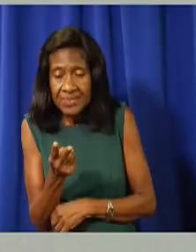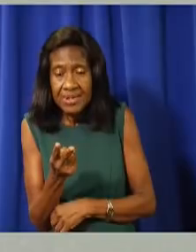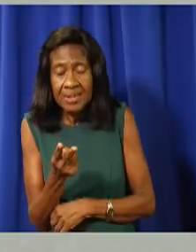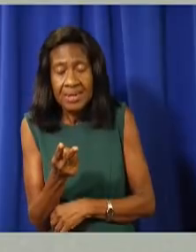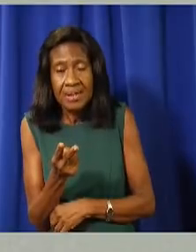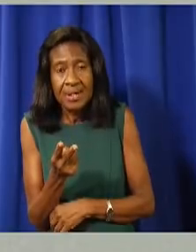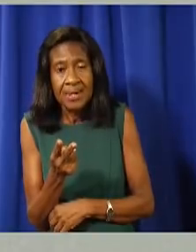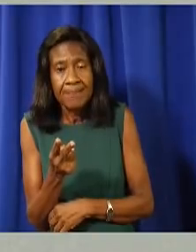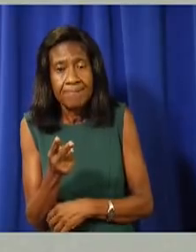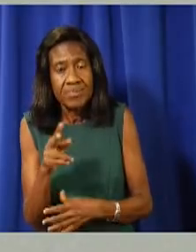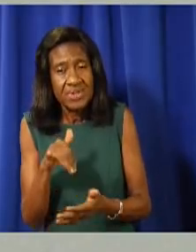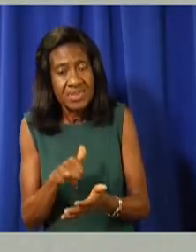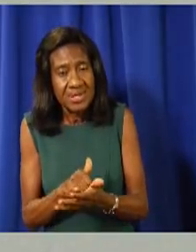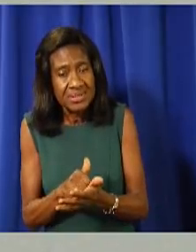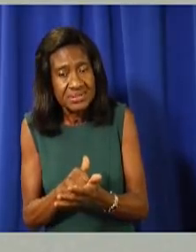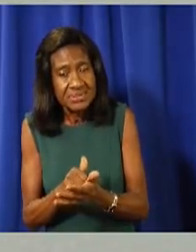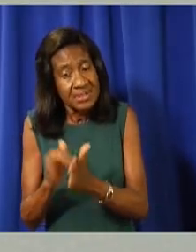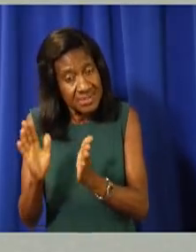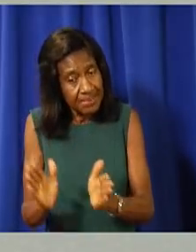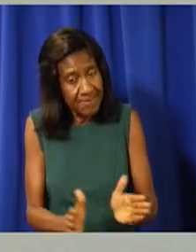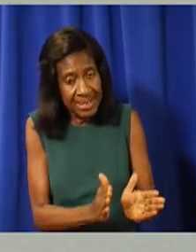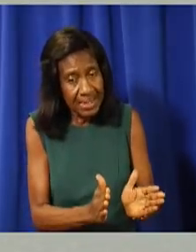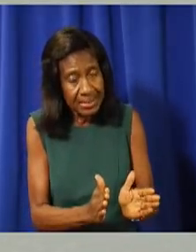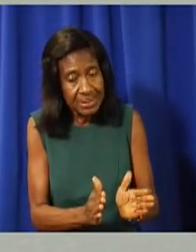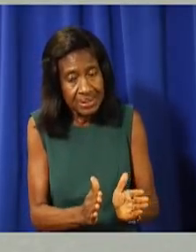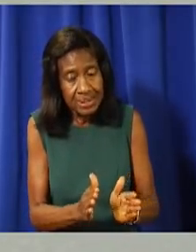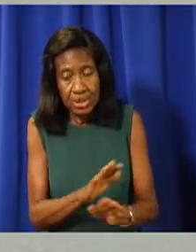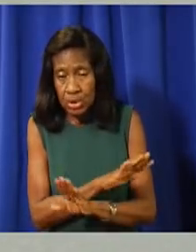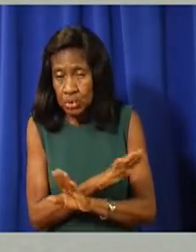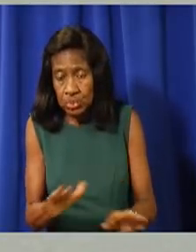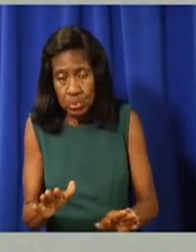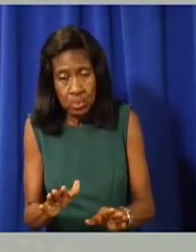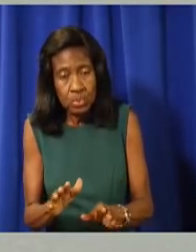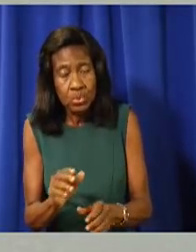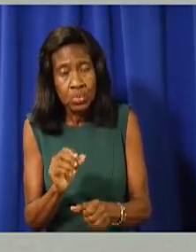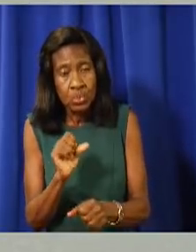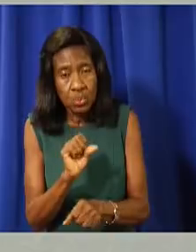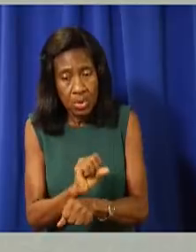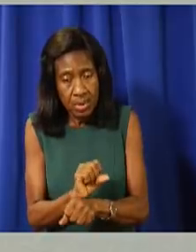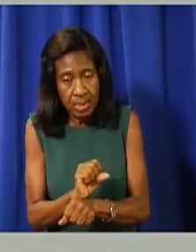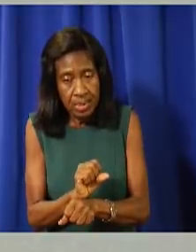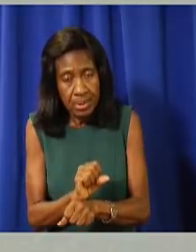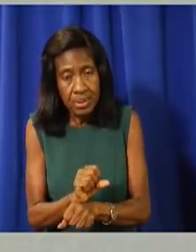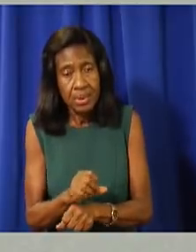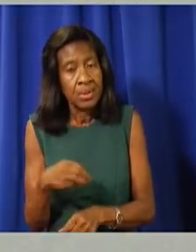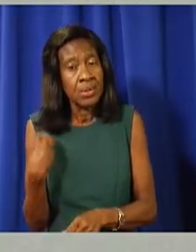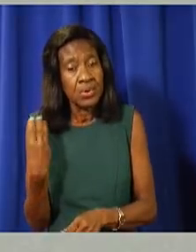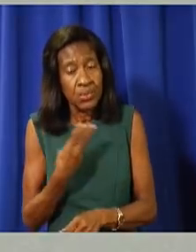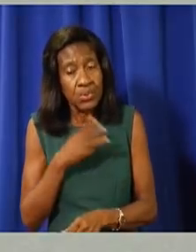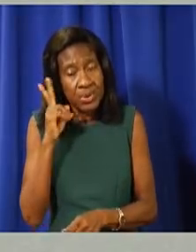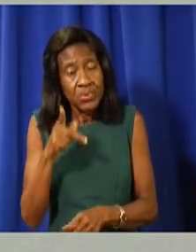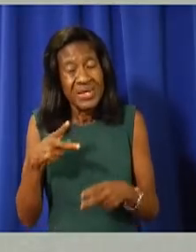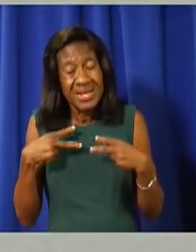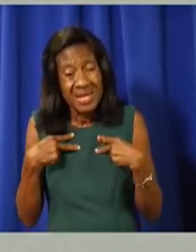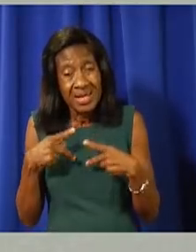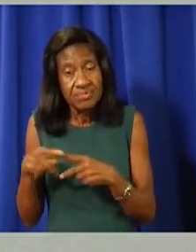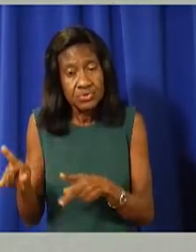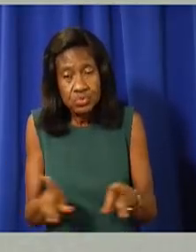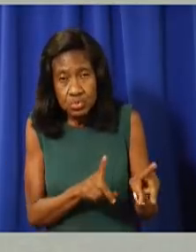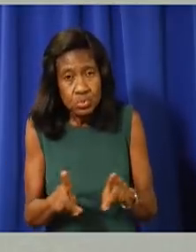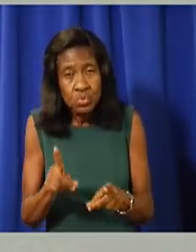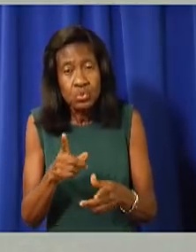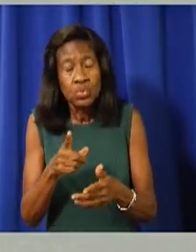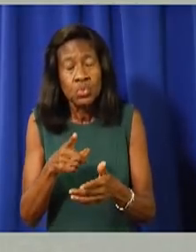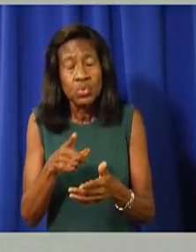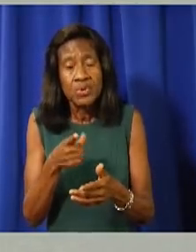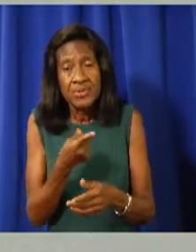make this plan untenable, we may respond accordingly. If we remain